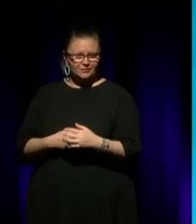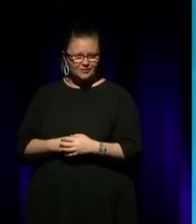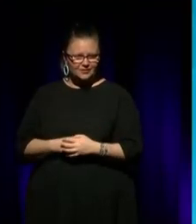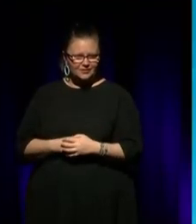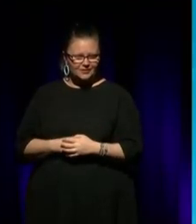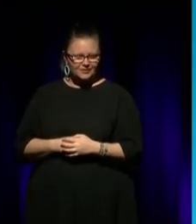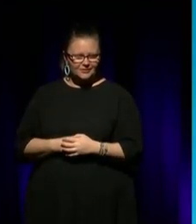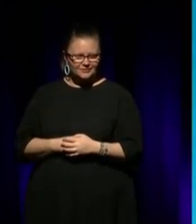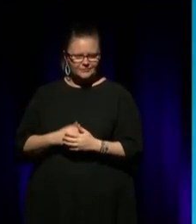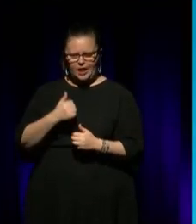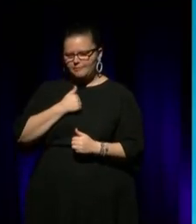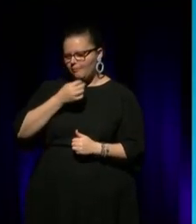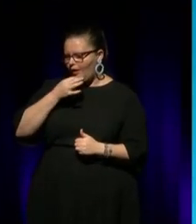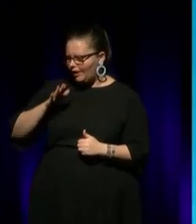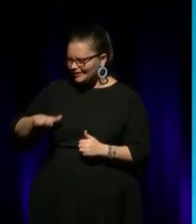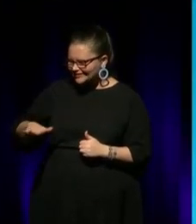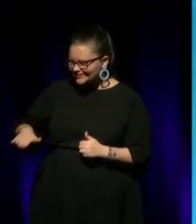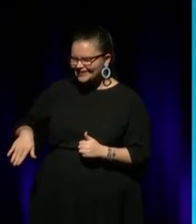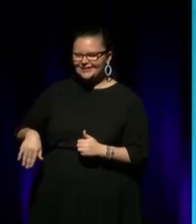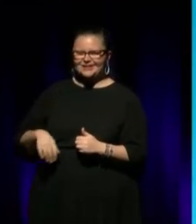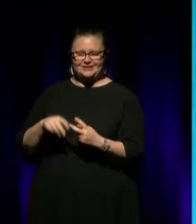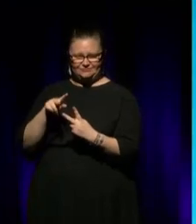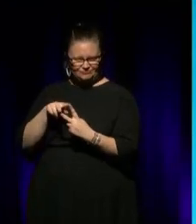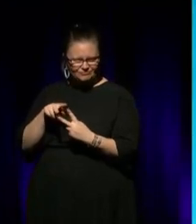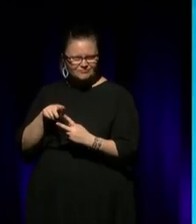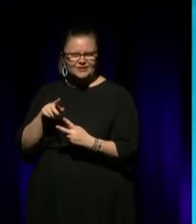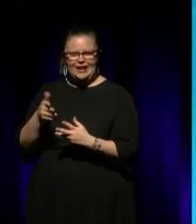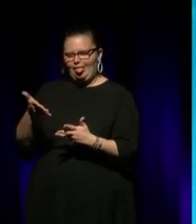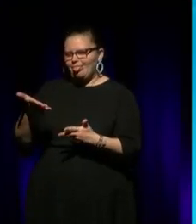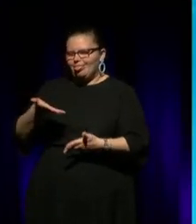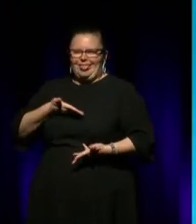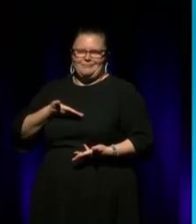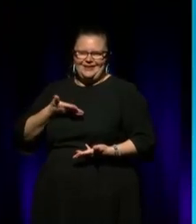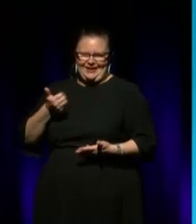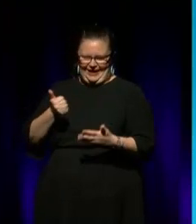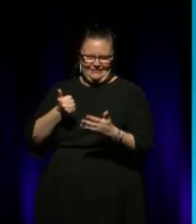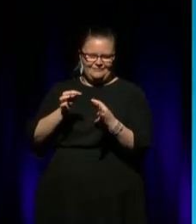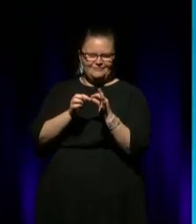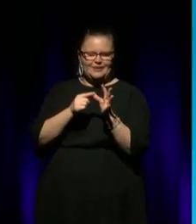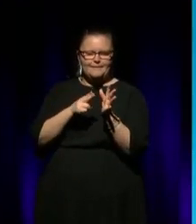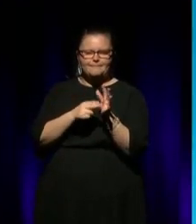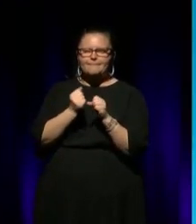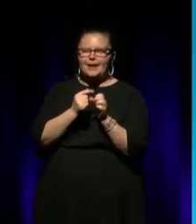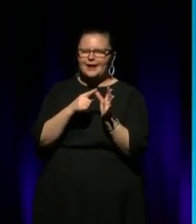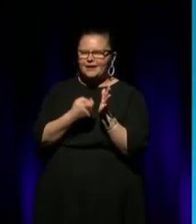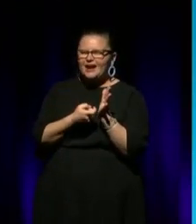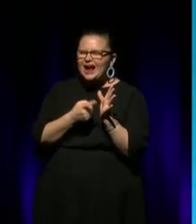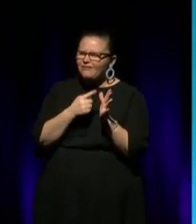even my immediate family, you my kids and Hunter and Sabine, you they let me have Bangarra. You know, I left them when they were young. And,